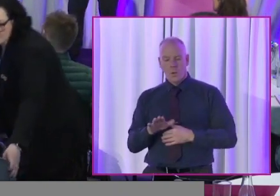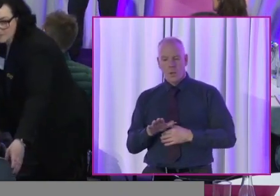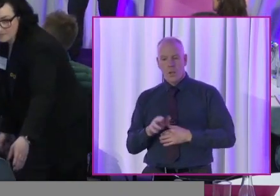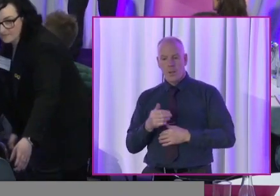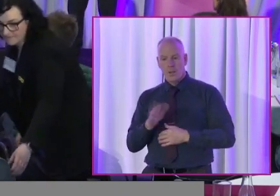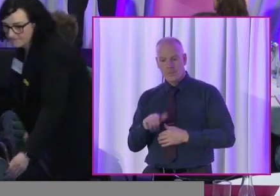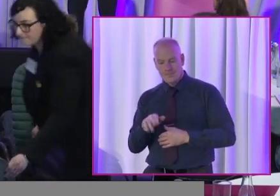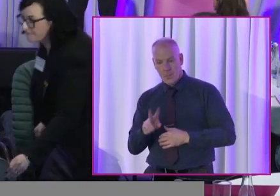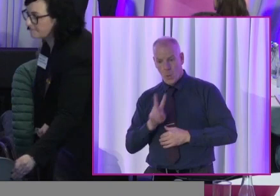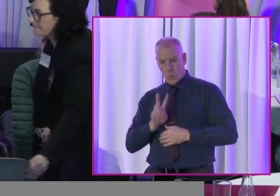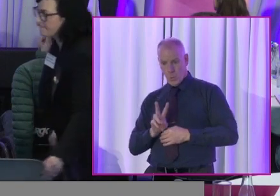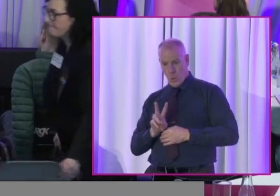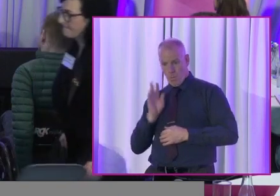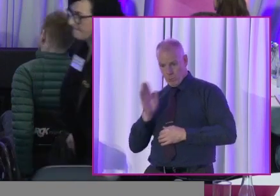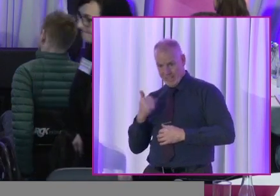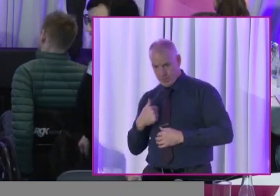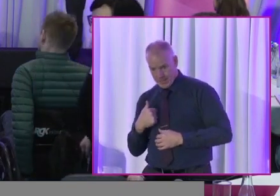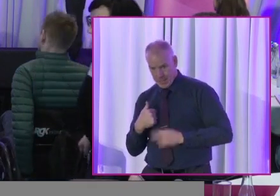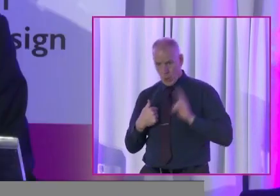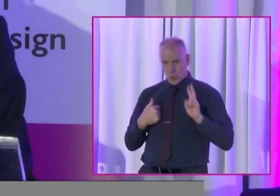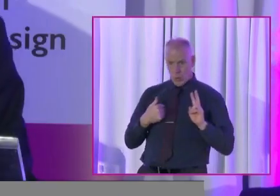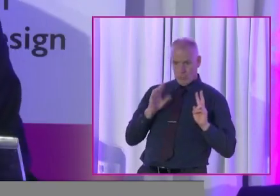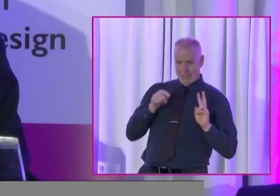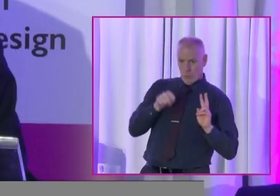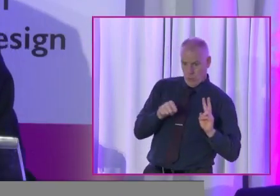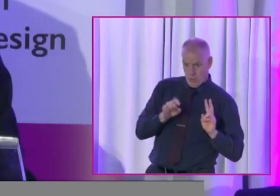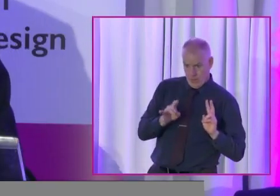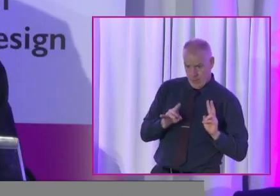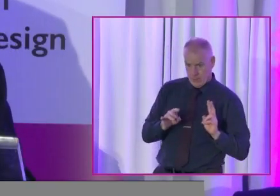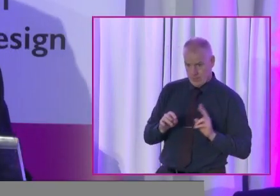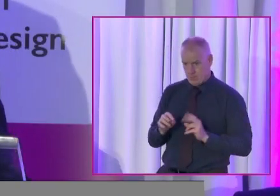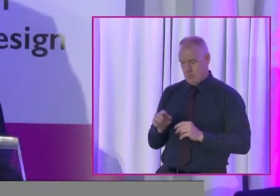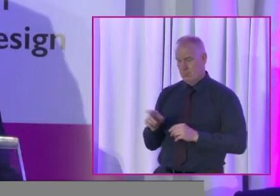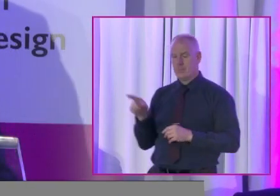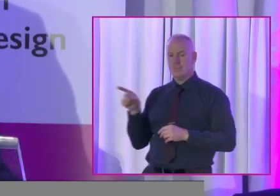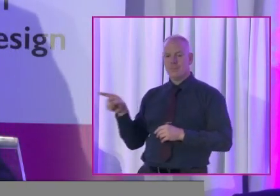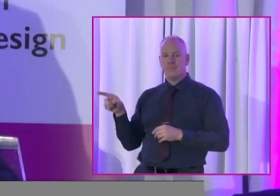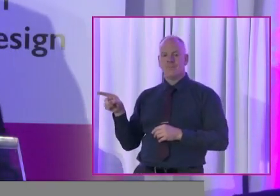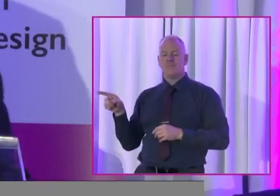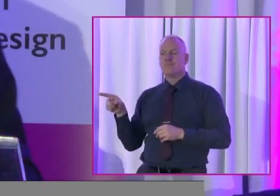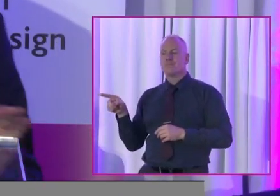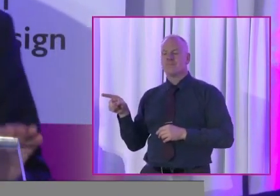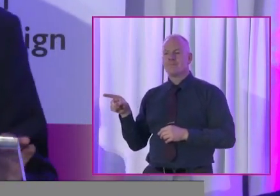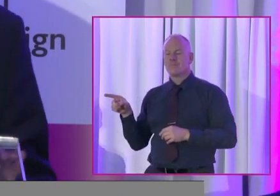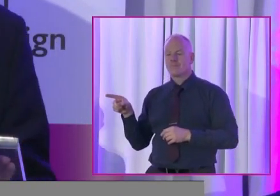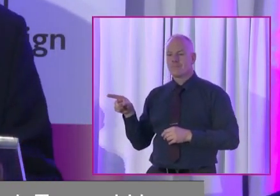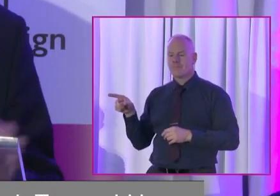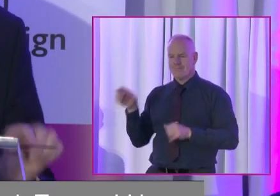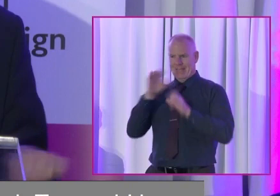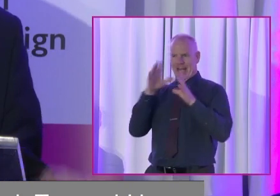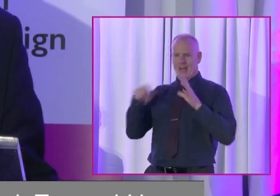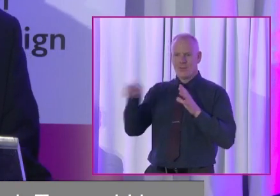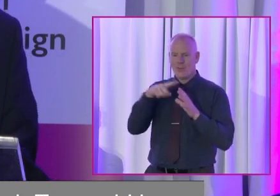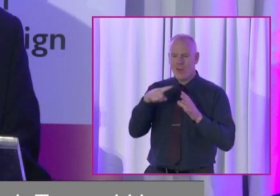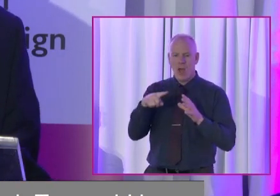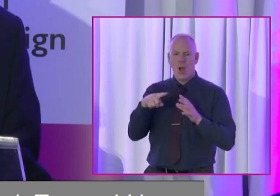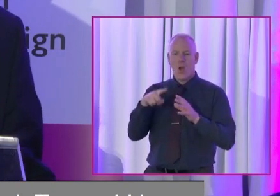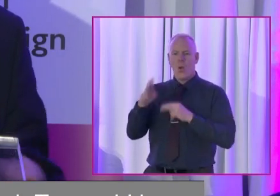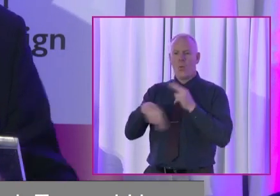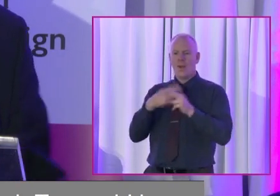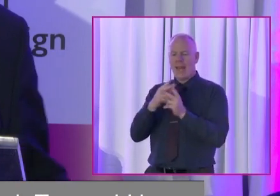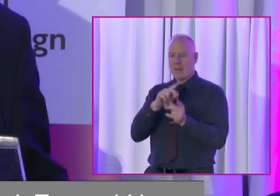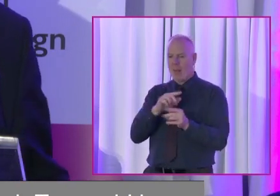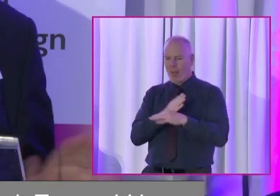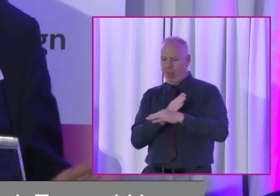Okay, good afternoon. And our Cahirlock here for the afternoon. Tom was saying he's looking forward to hearing us clearly, though, once we don't pass six